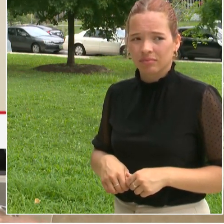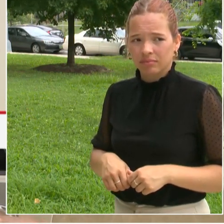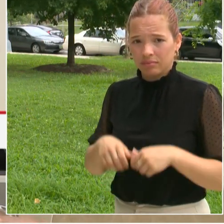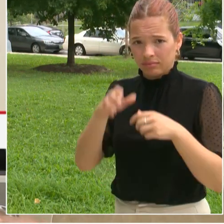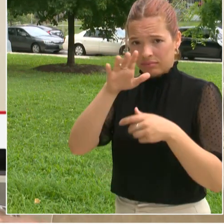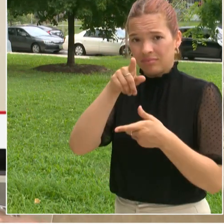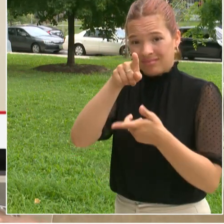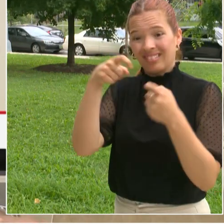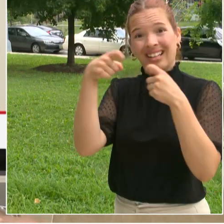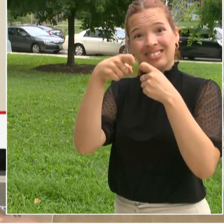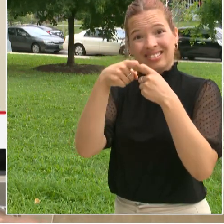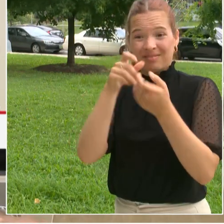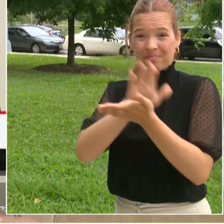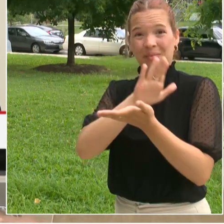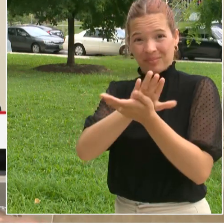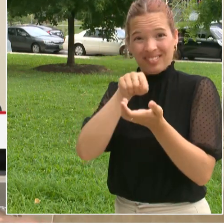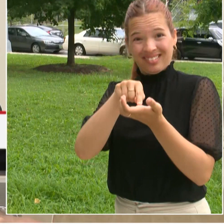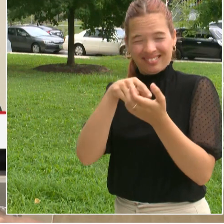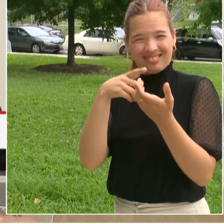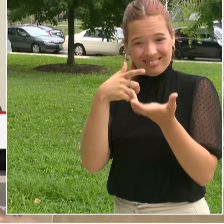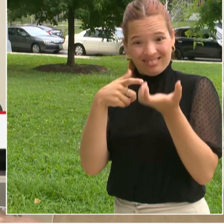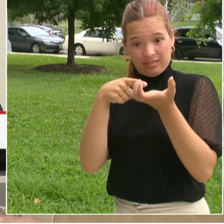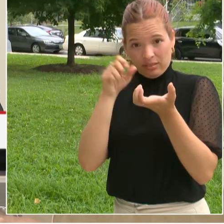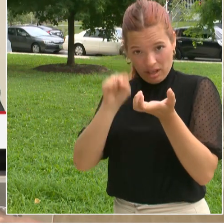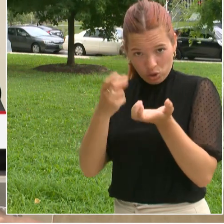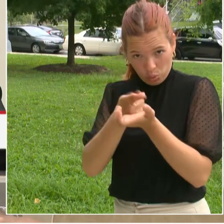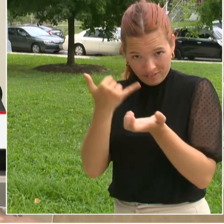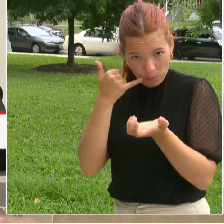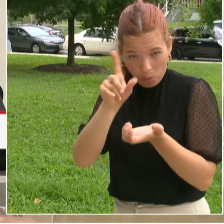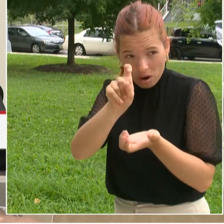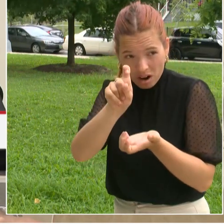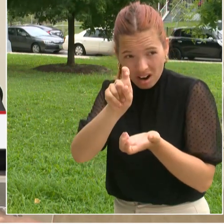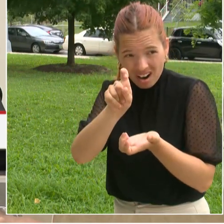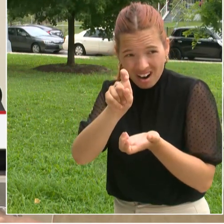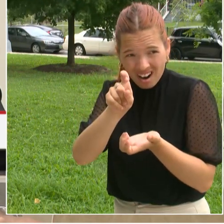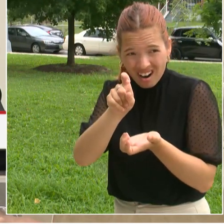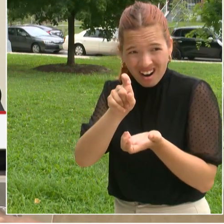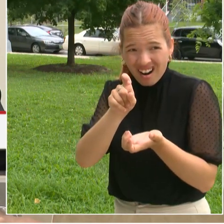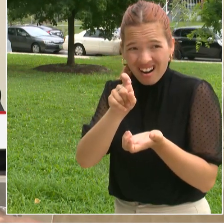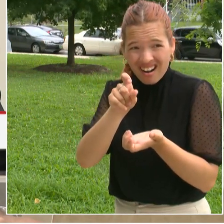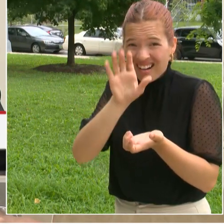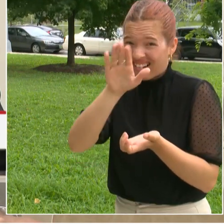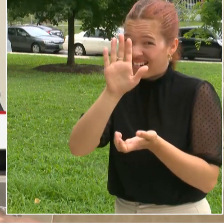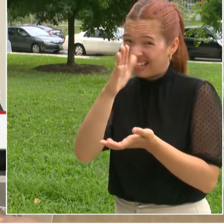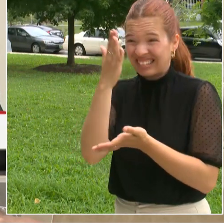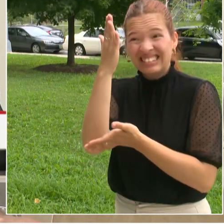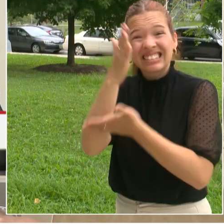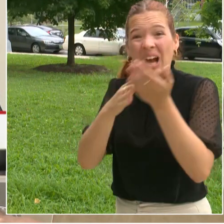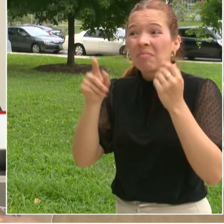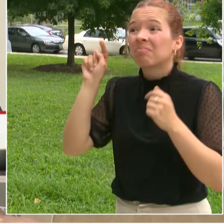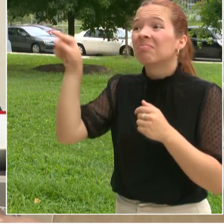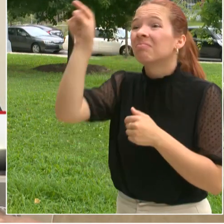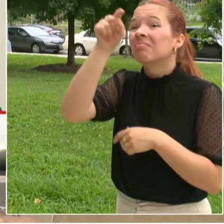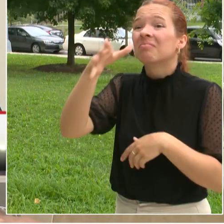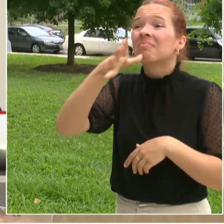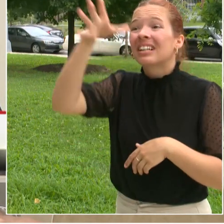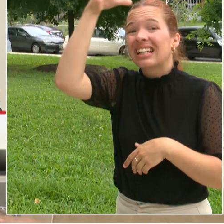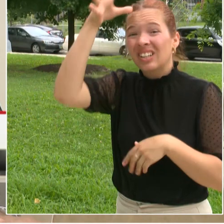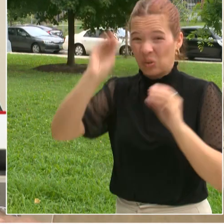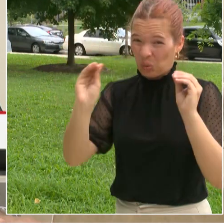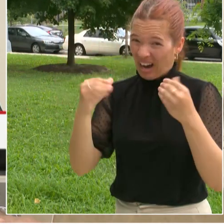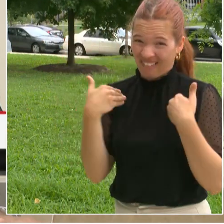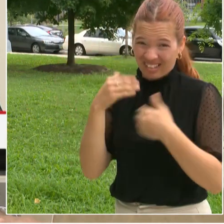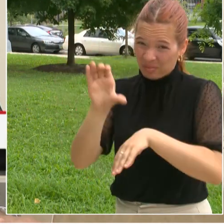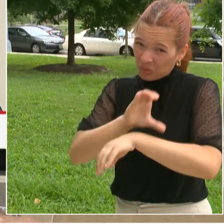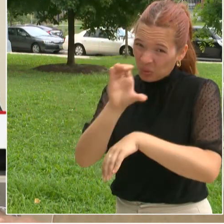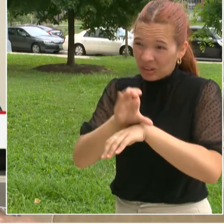divide was pretty broad and people might not have a computer at home they might not know that they can access them at a library but they had a